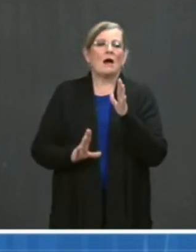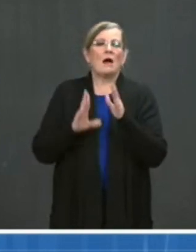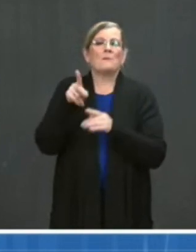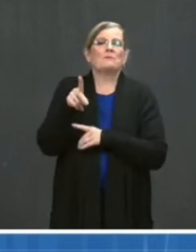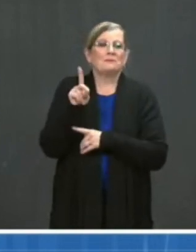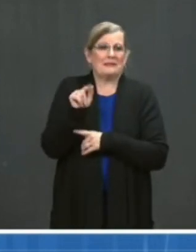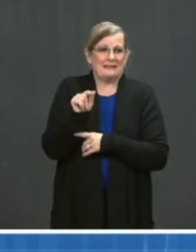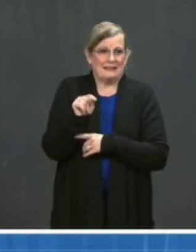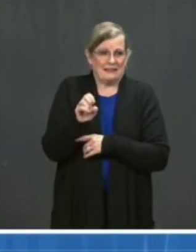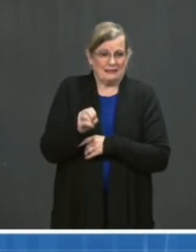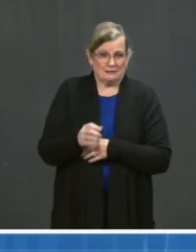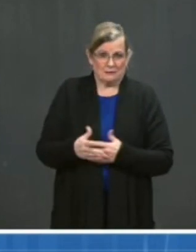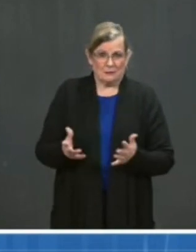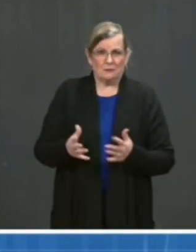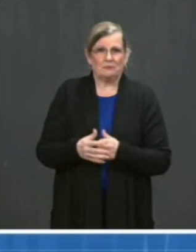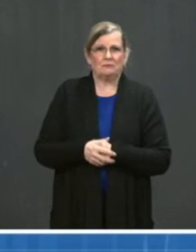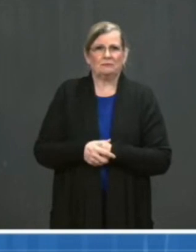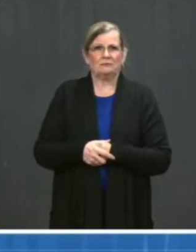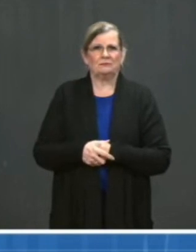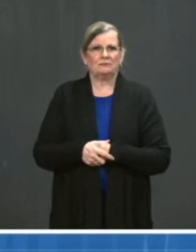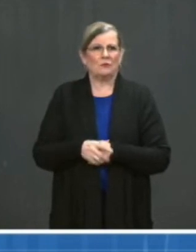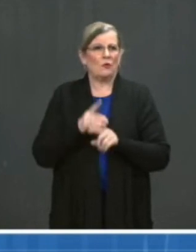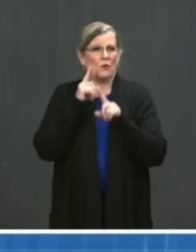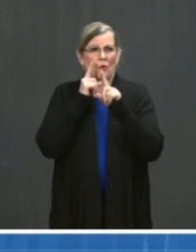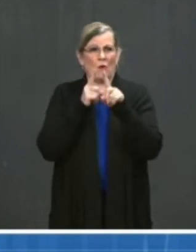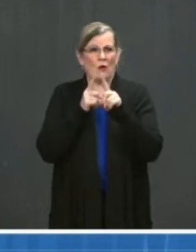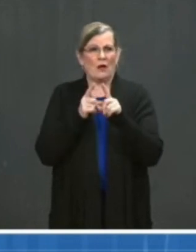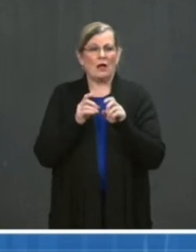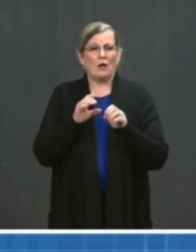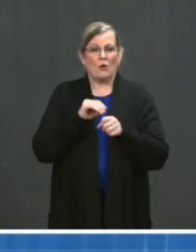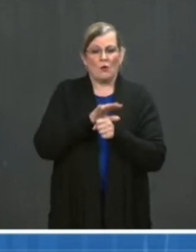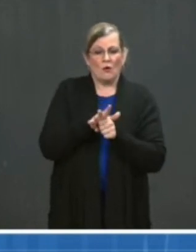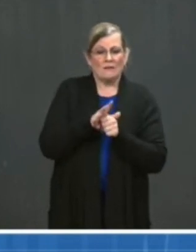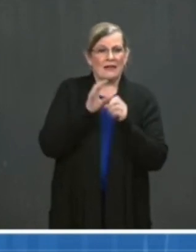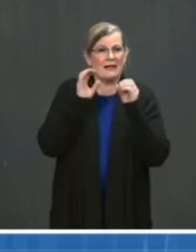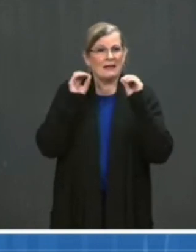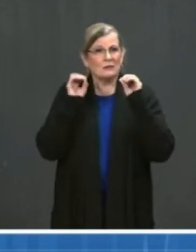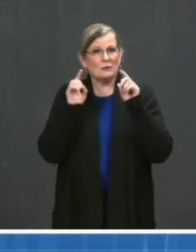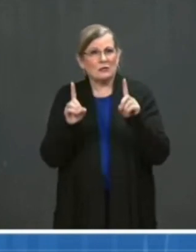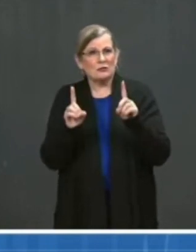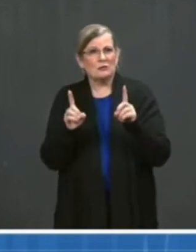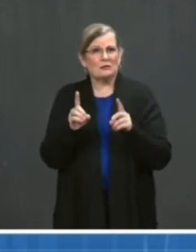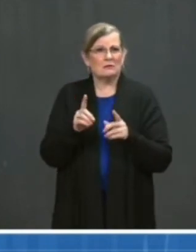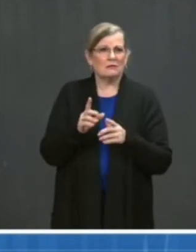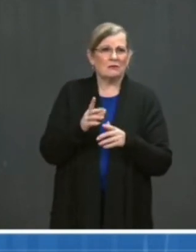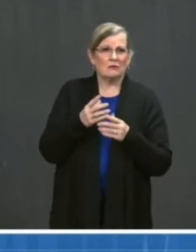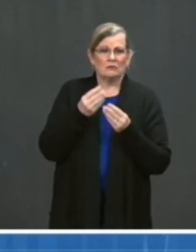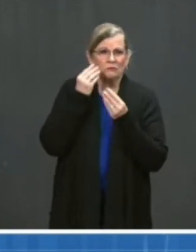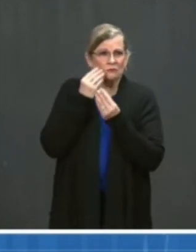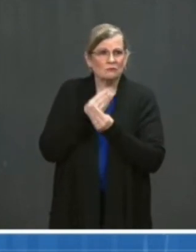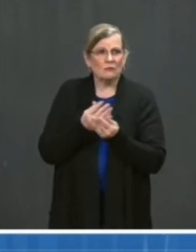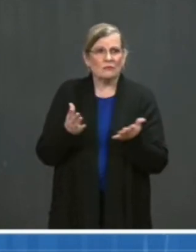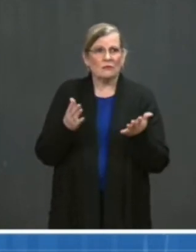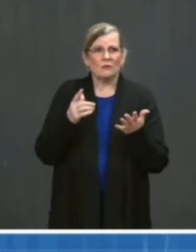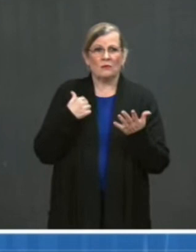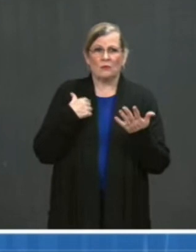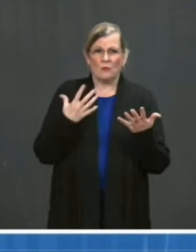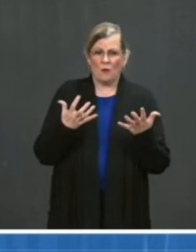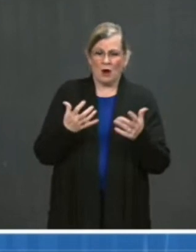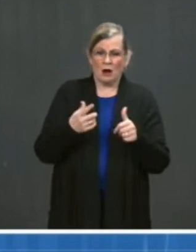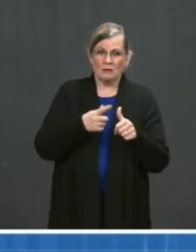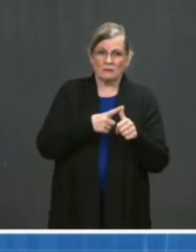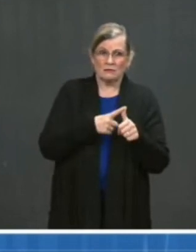Our COVID public education campaign has three goals. One, provide information. We want to give the American people